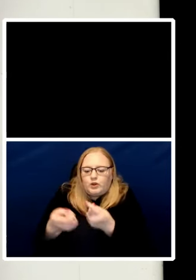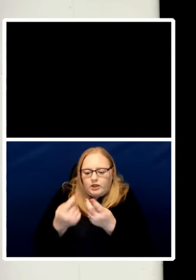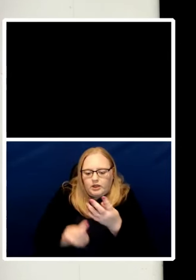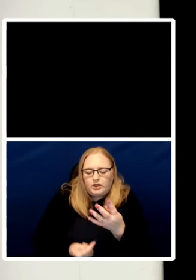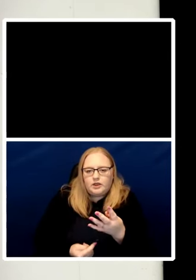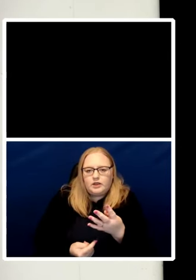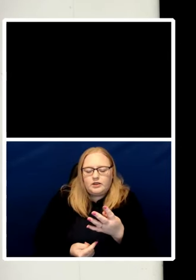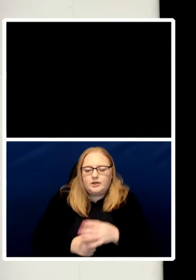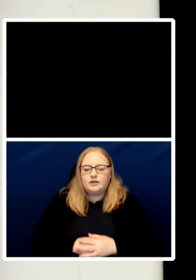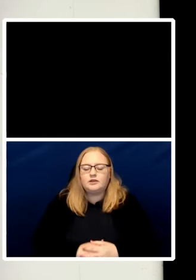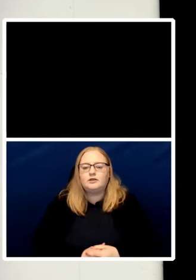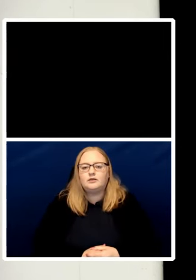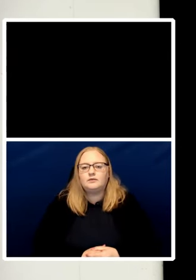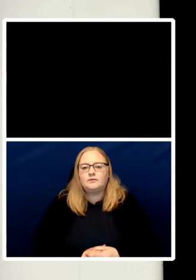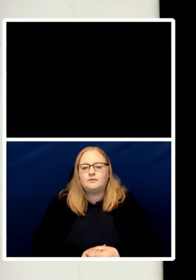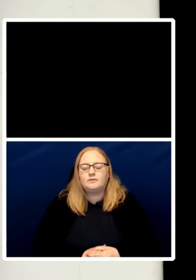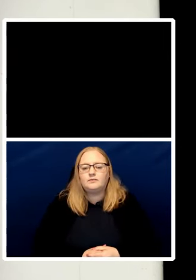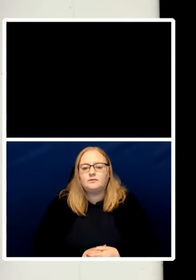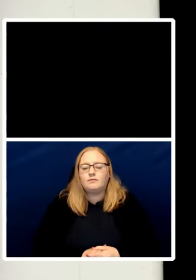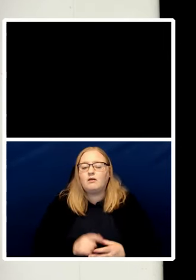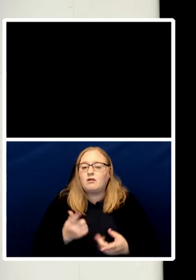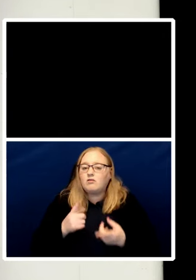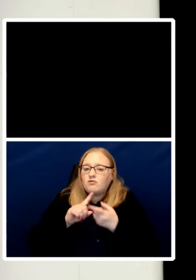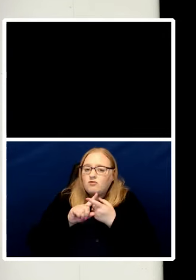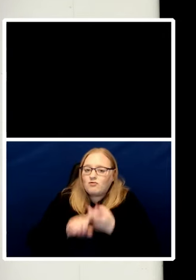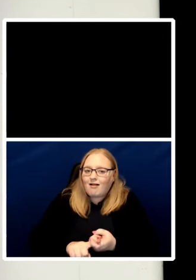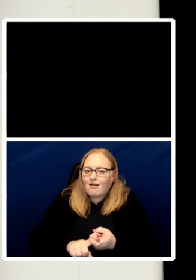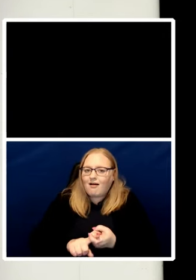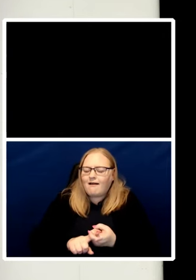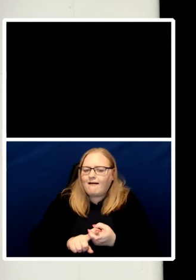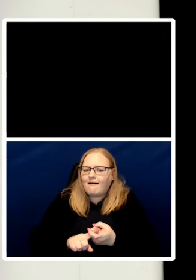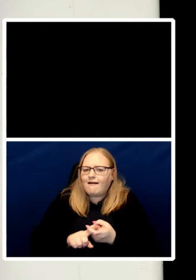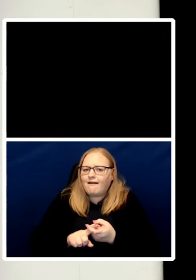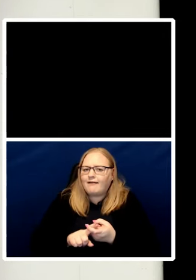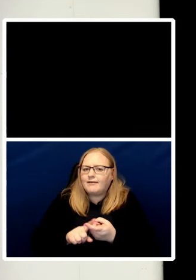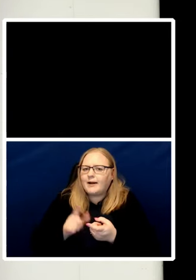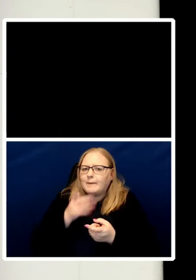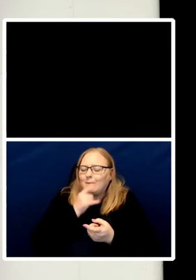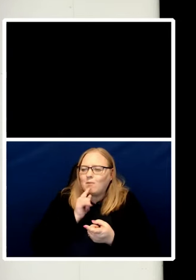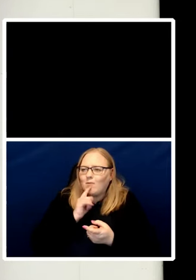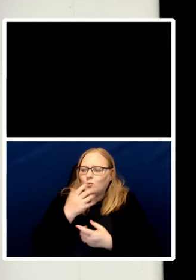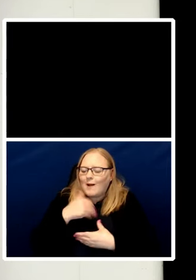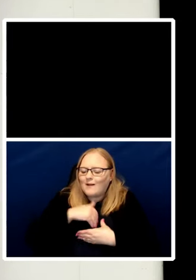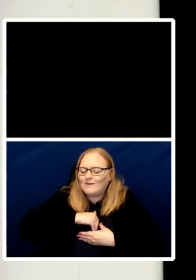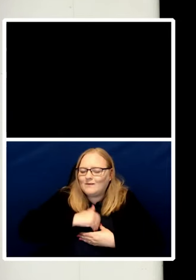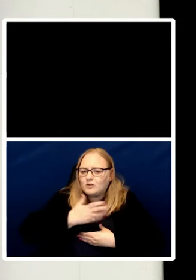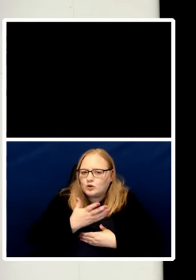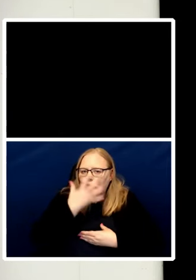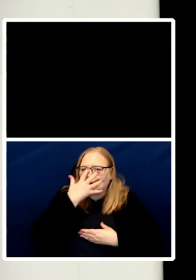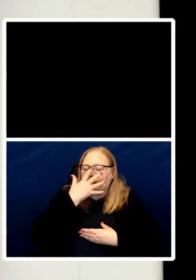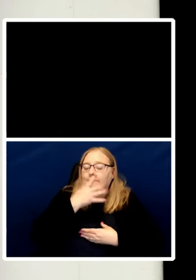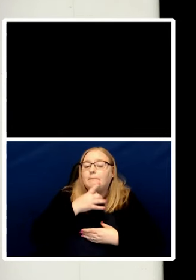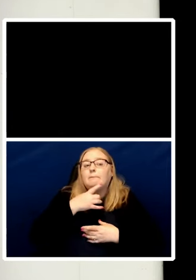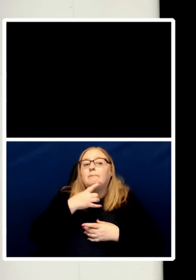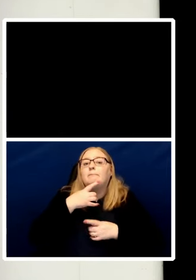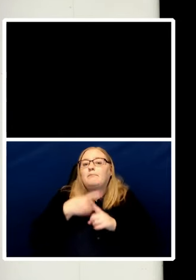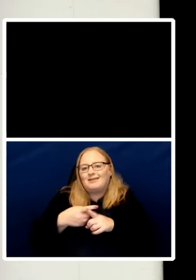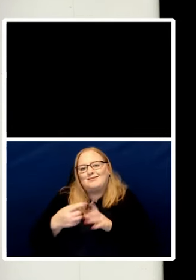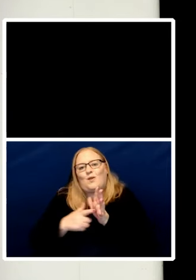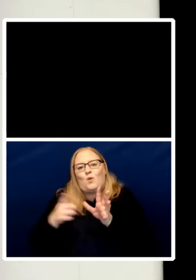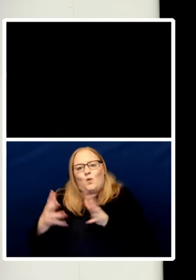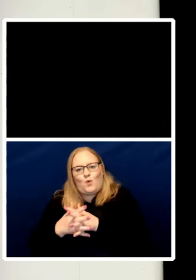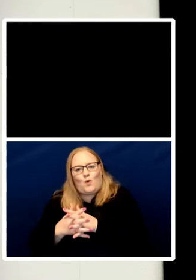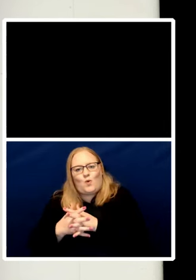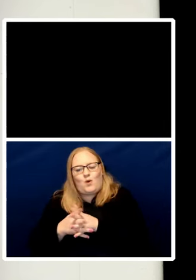we rely both on shame and we rely also on law and we have reached an